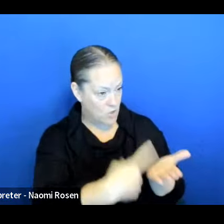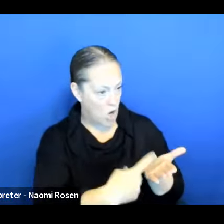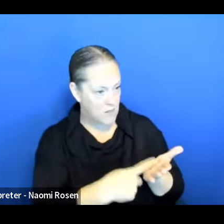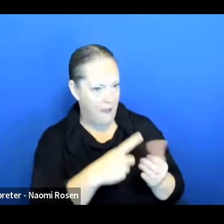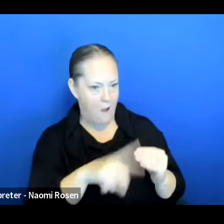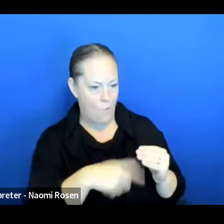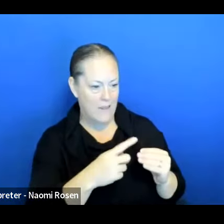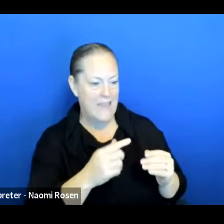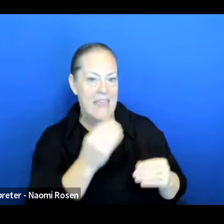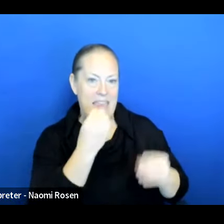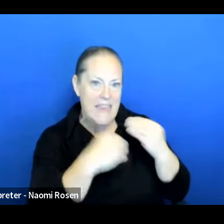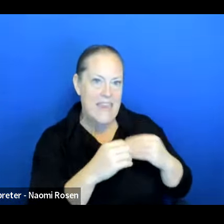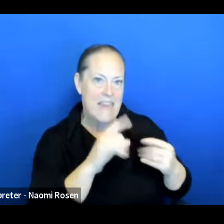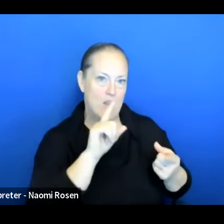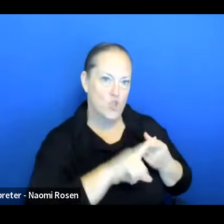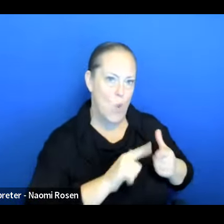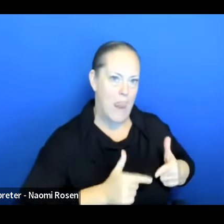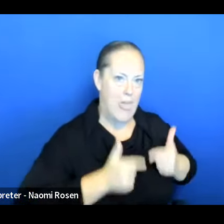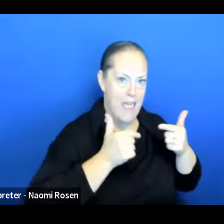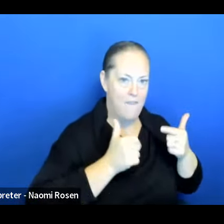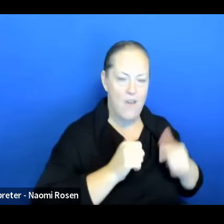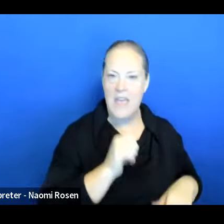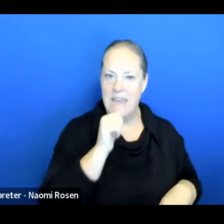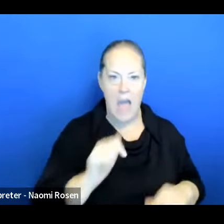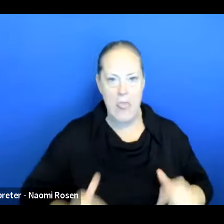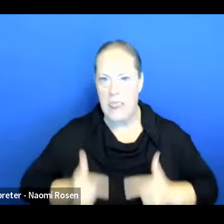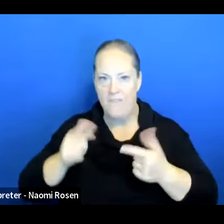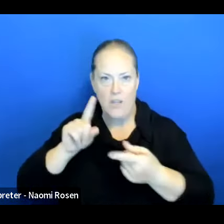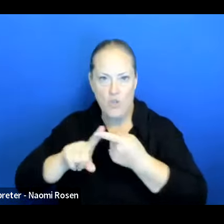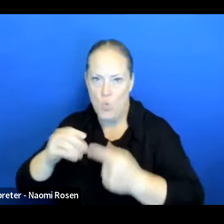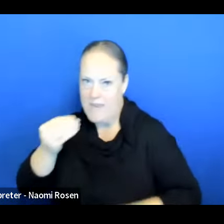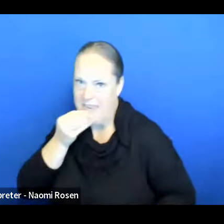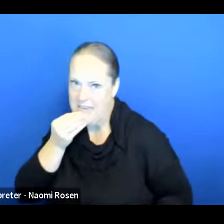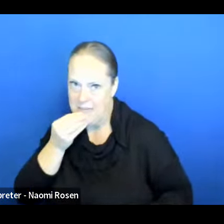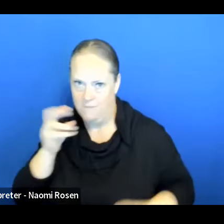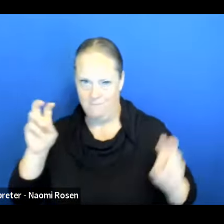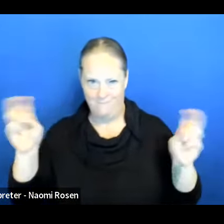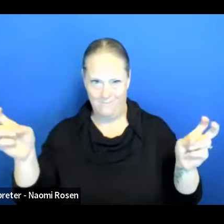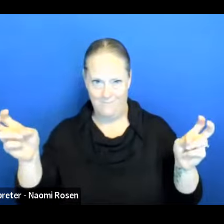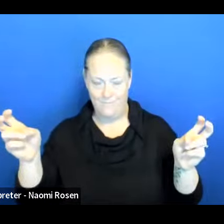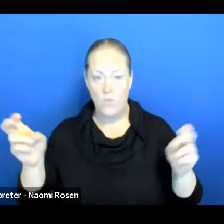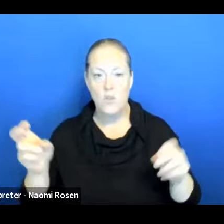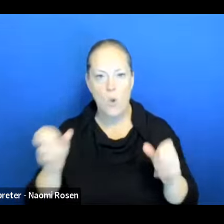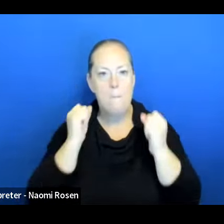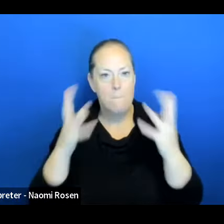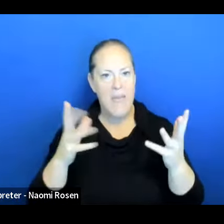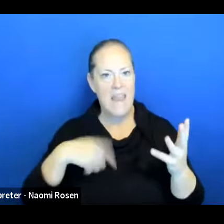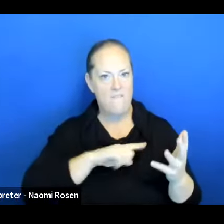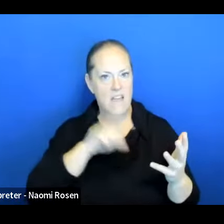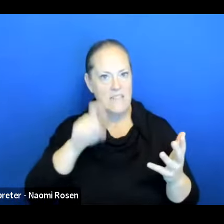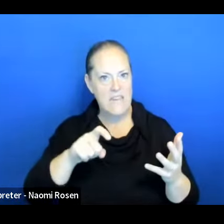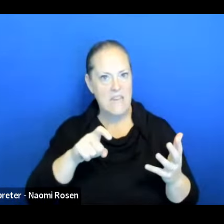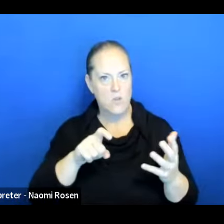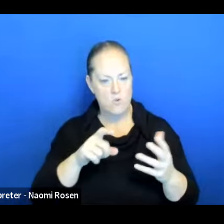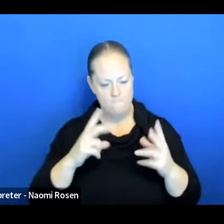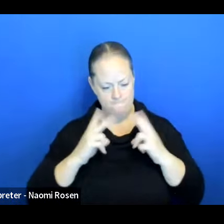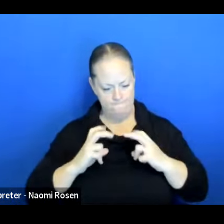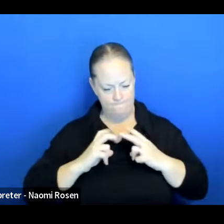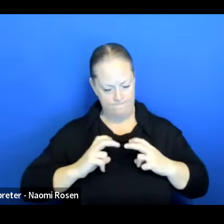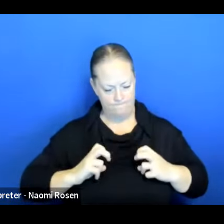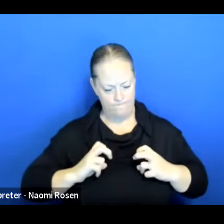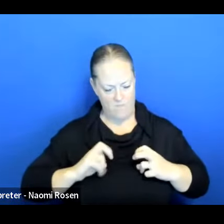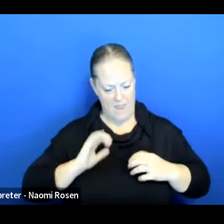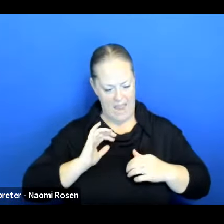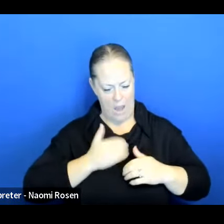and not living to eat. Right. And so a lot of us have had to question our relationship with food. And, um,